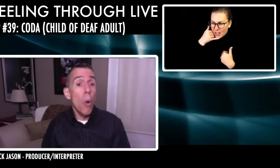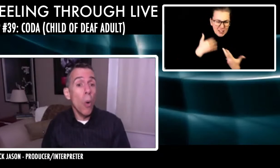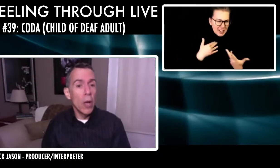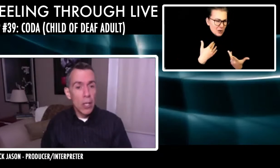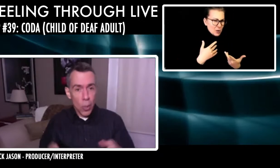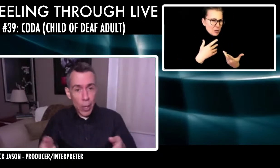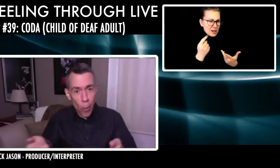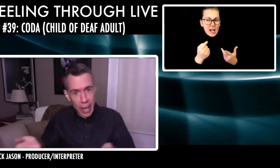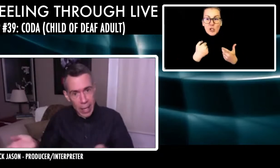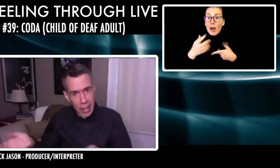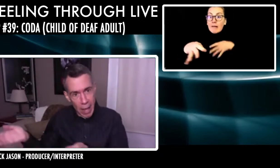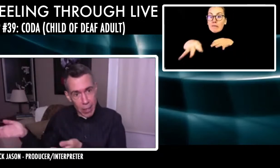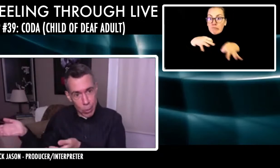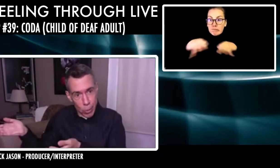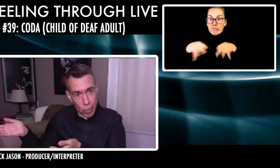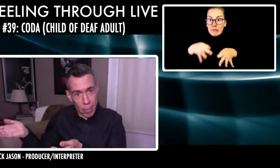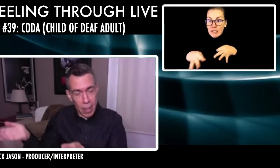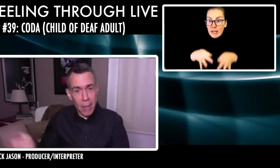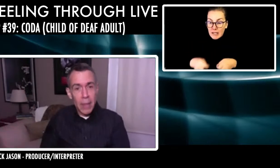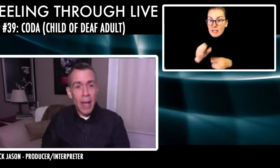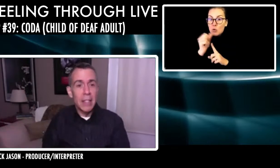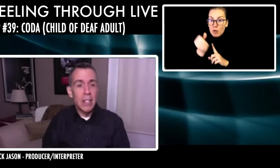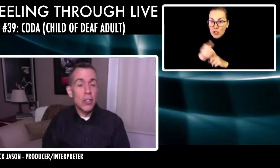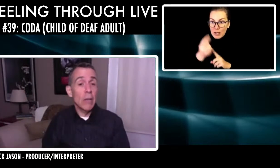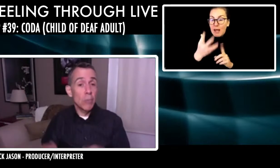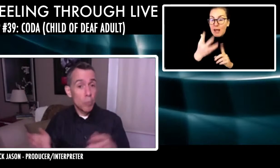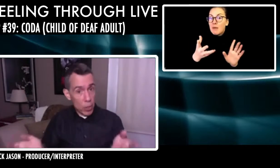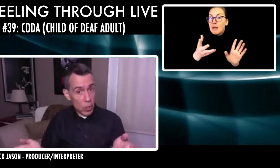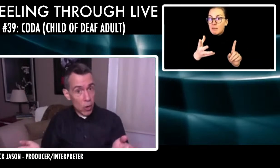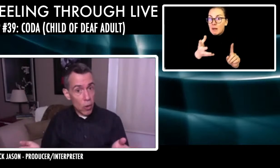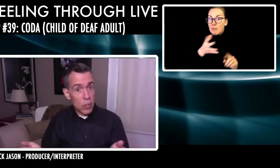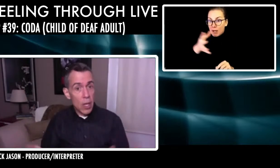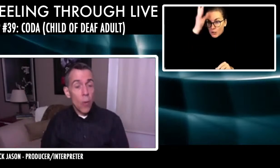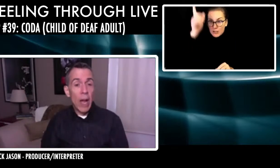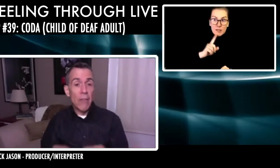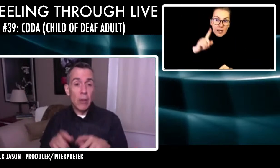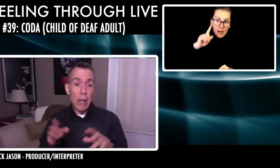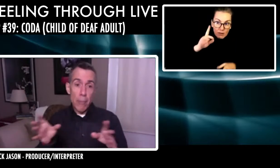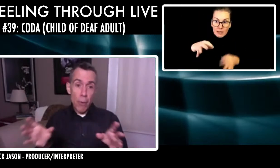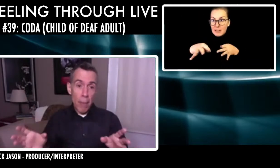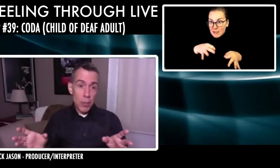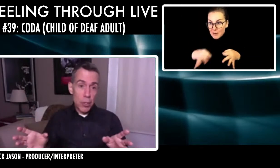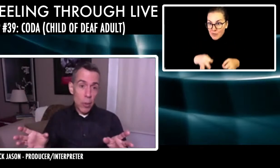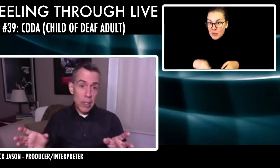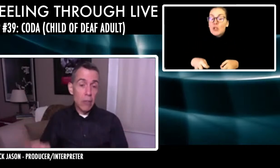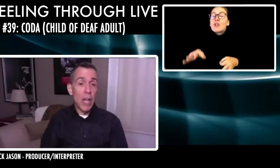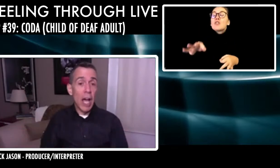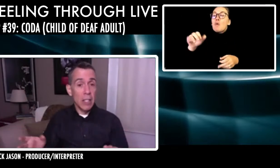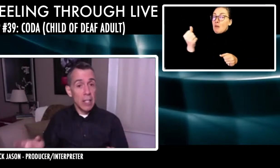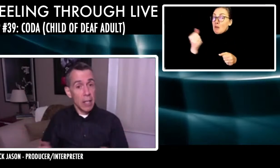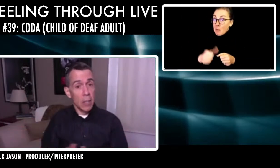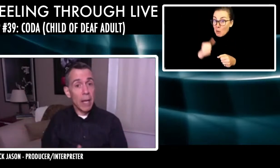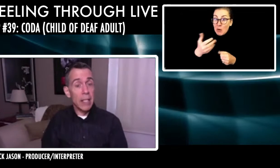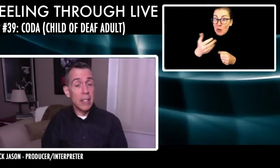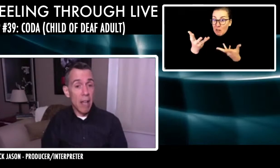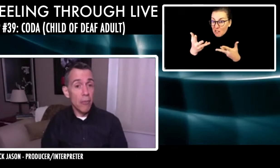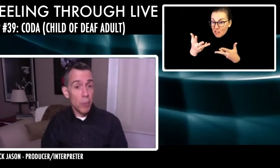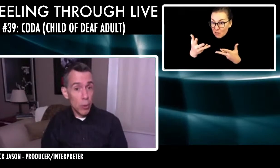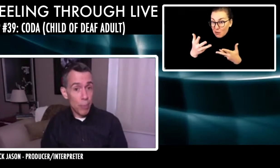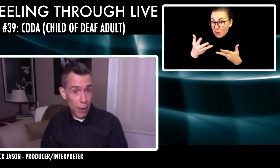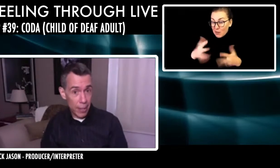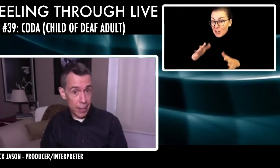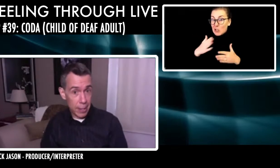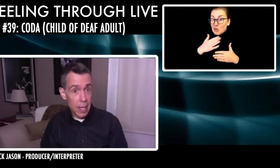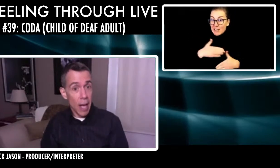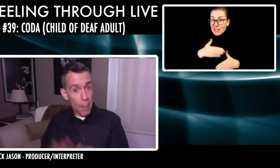Oh, so we go into the classroom and the teacher's like, boys and girls, we have a little impromptu show and tell. Jack's going to tell us about his deaf